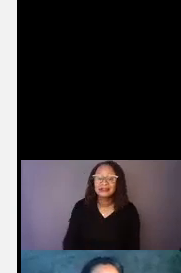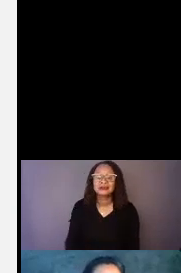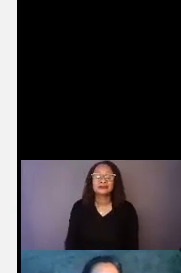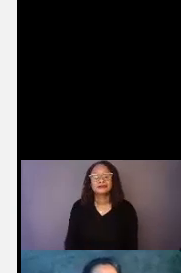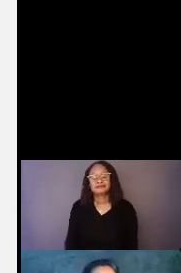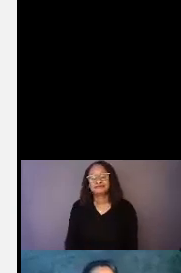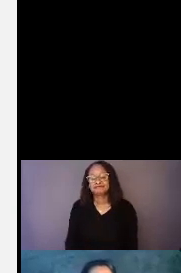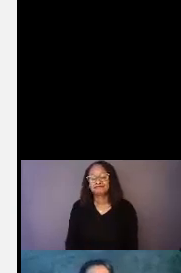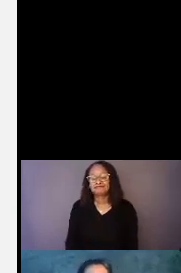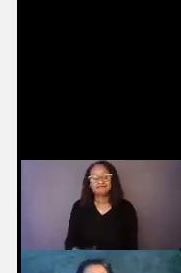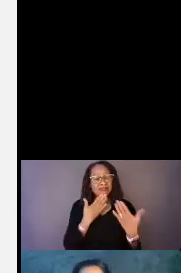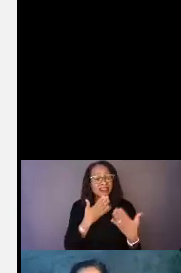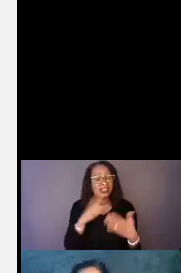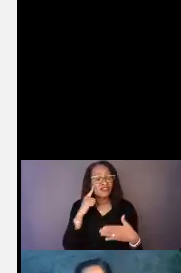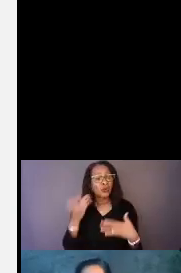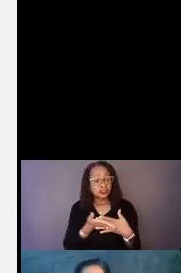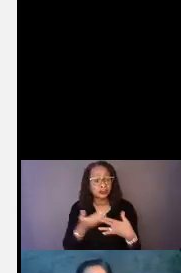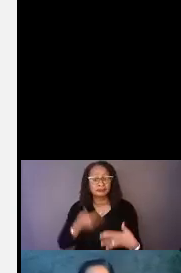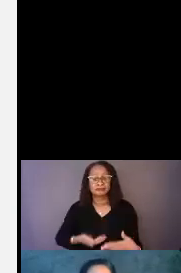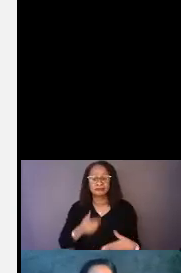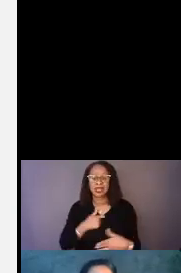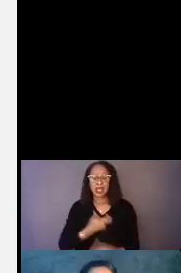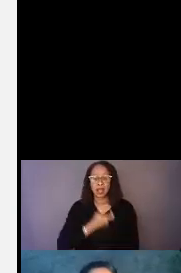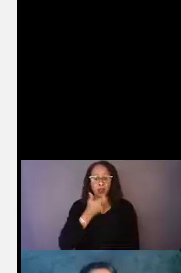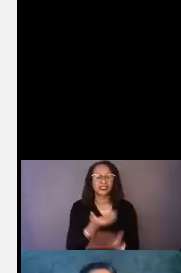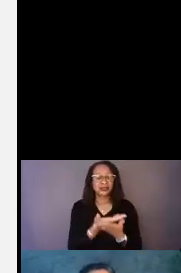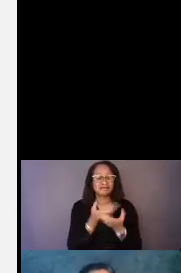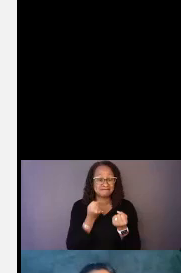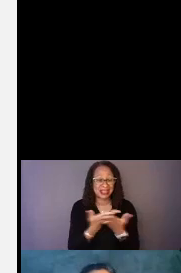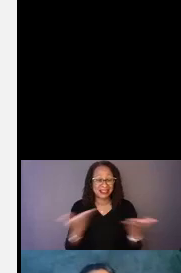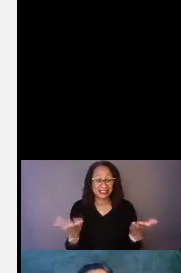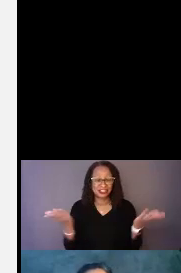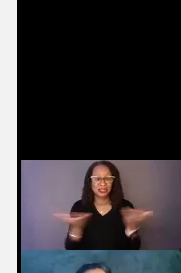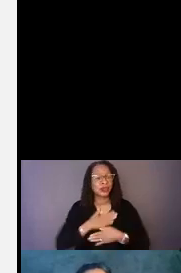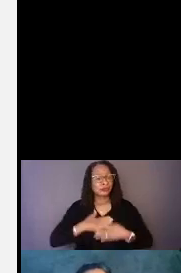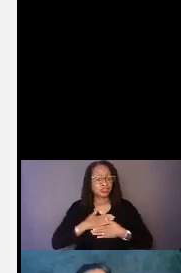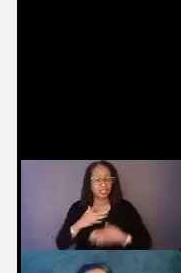And thank you for interrupting me. I'm watching a lot of things here on my screen, so I appreciate that.